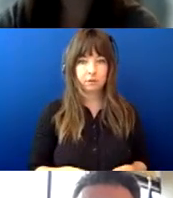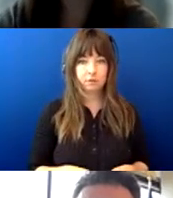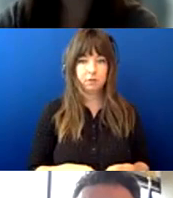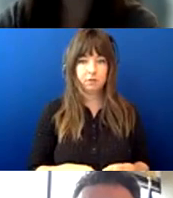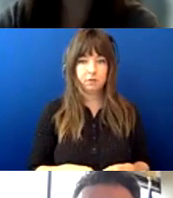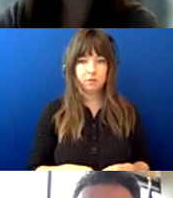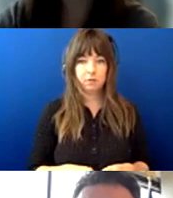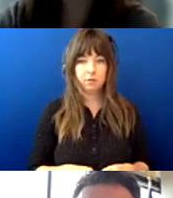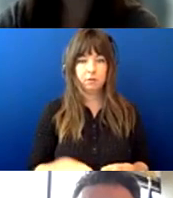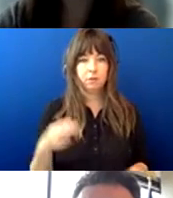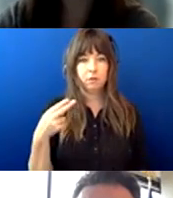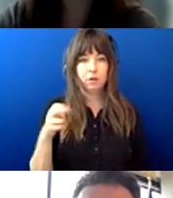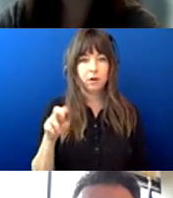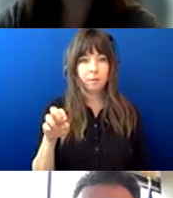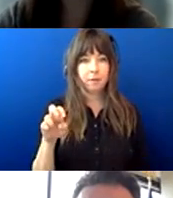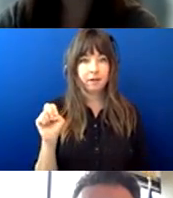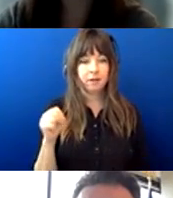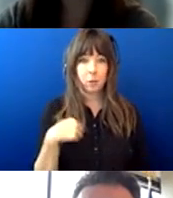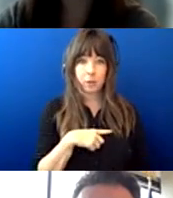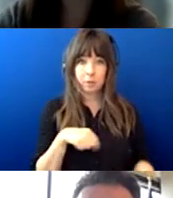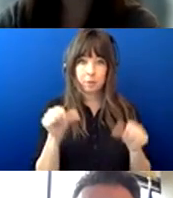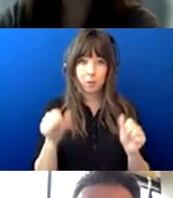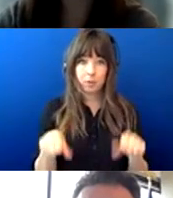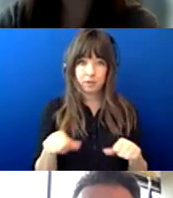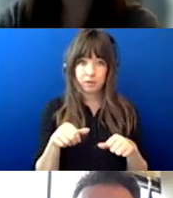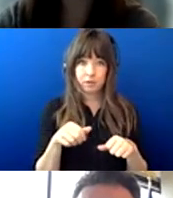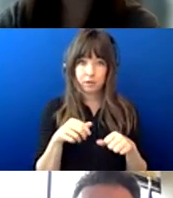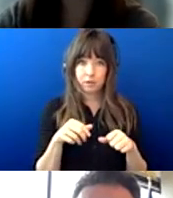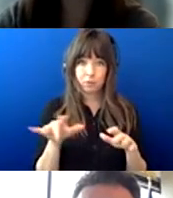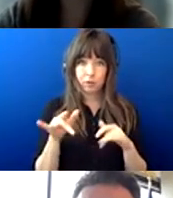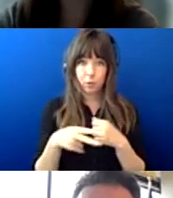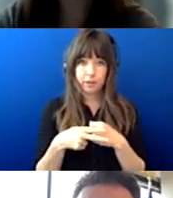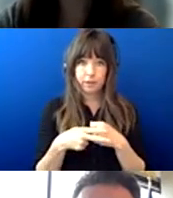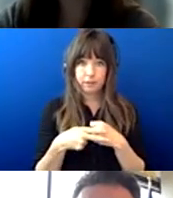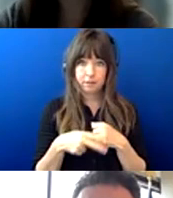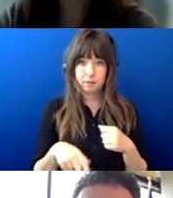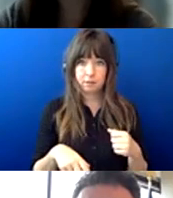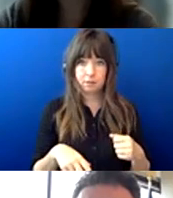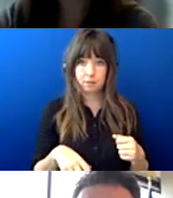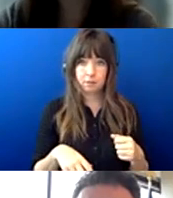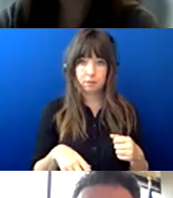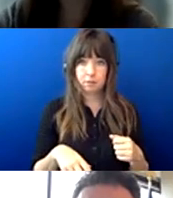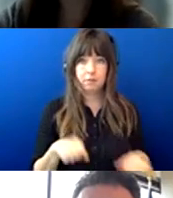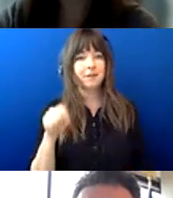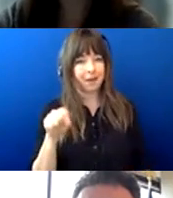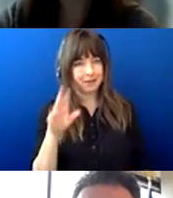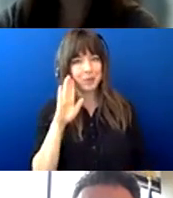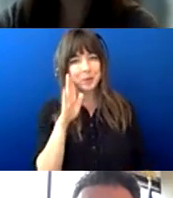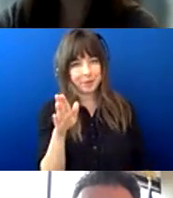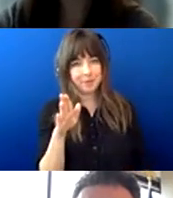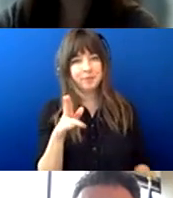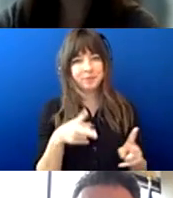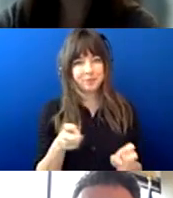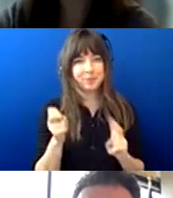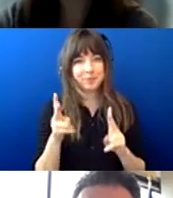for you herman are we posting those recording on the youtube yes we will upload